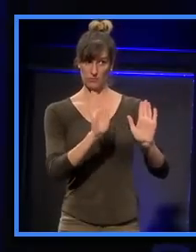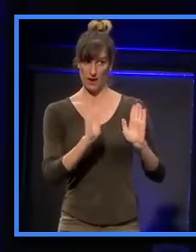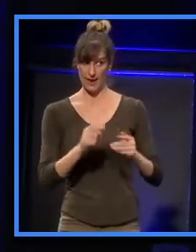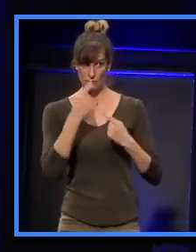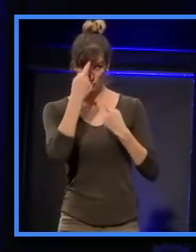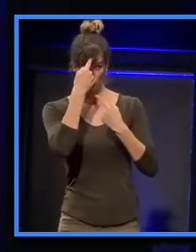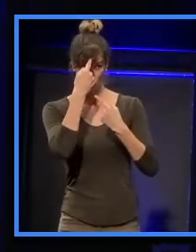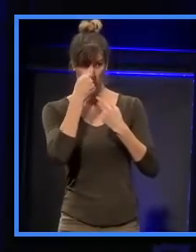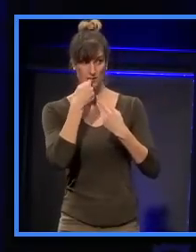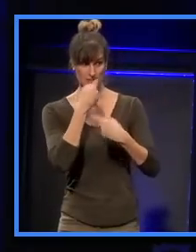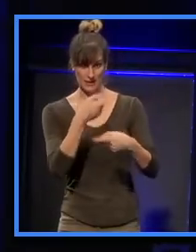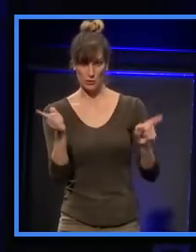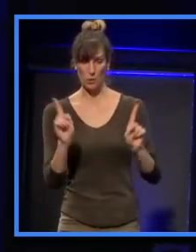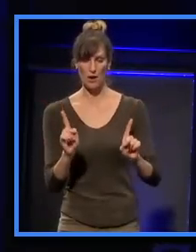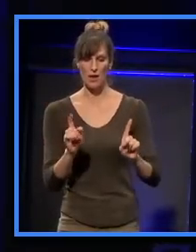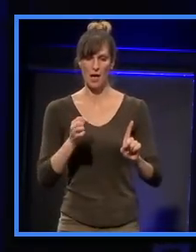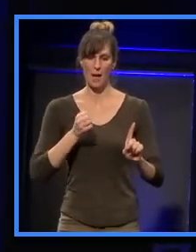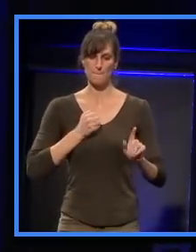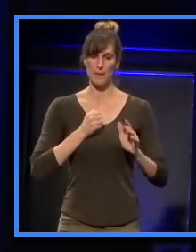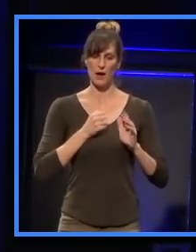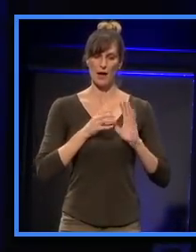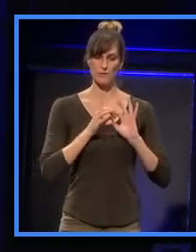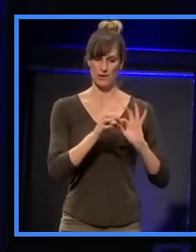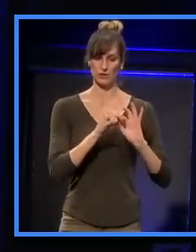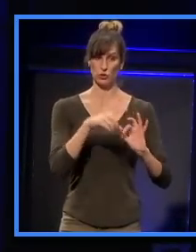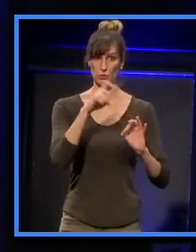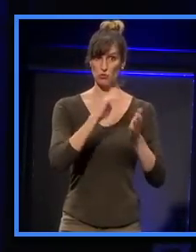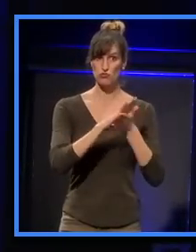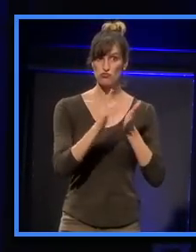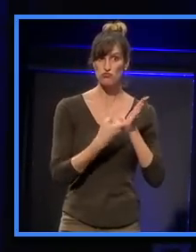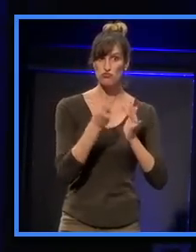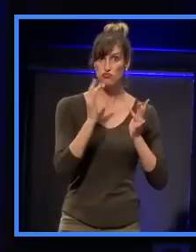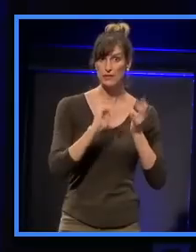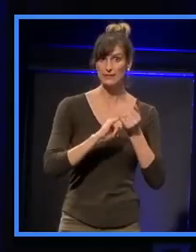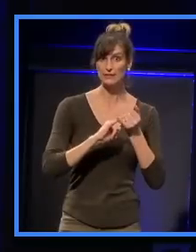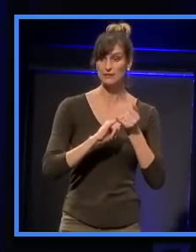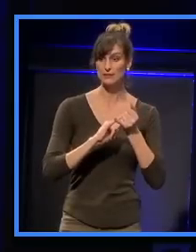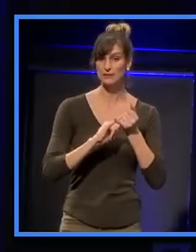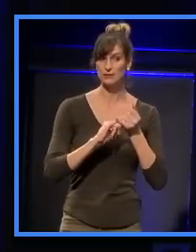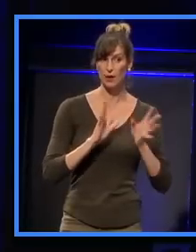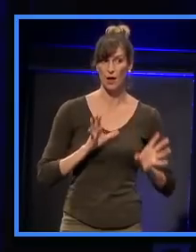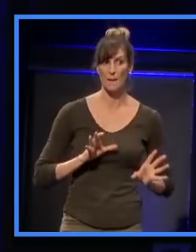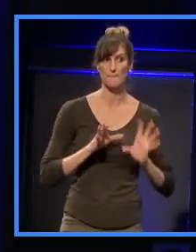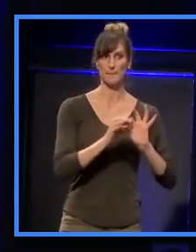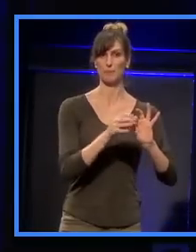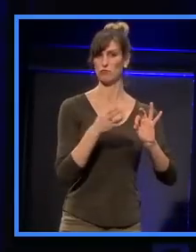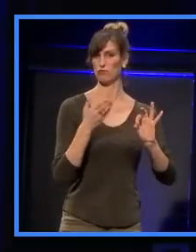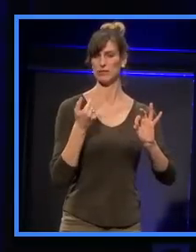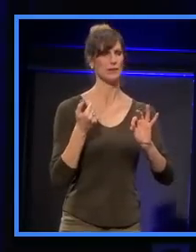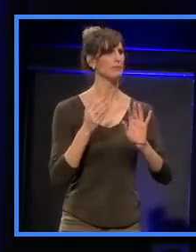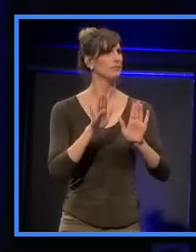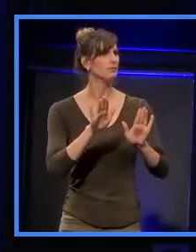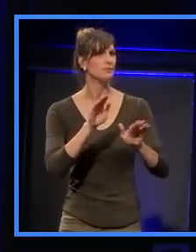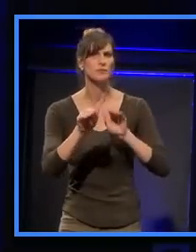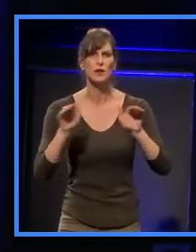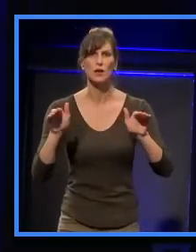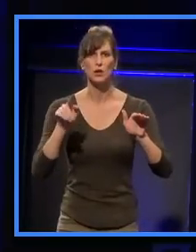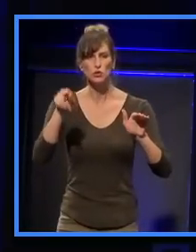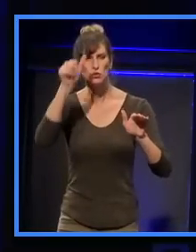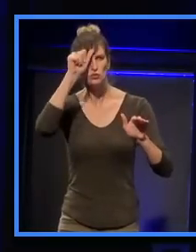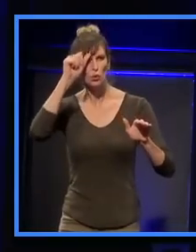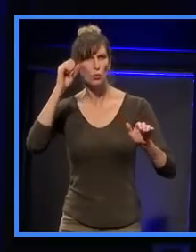actually my relationship with Chris is a bit more recent. Does anybody go to Construction Rocks? Anybody heard of Construction Rocks?